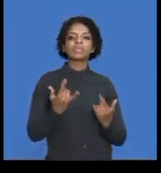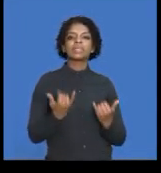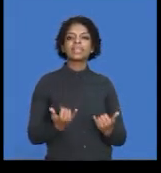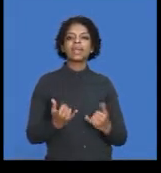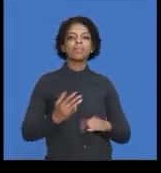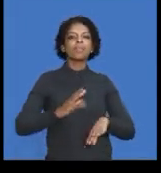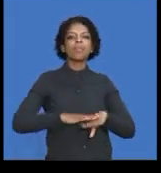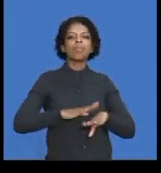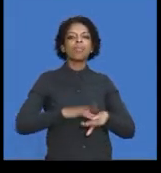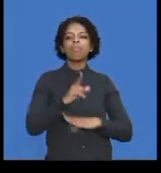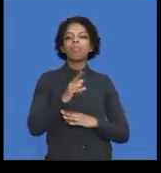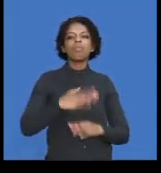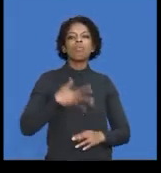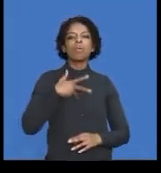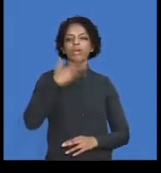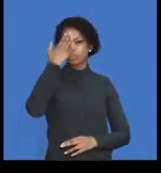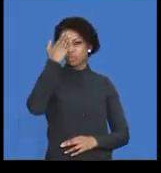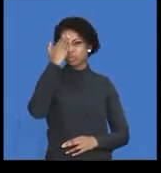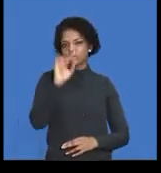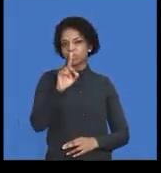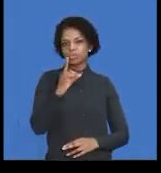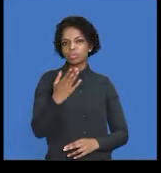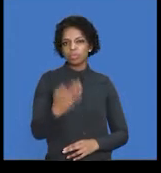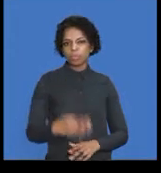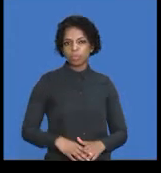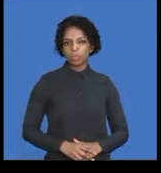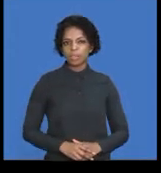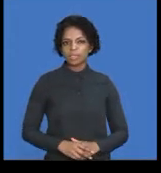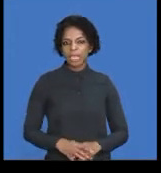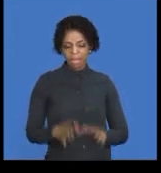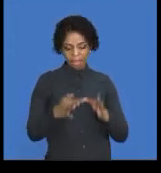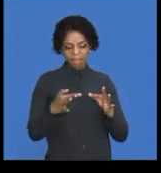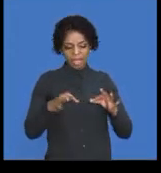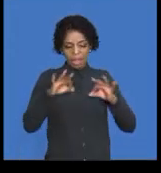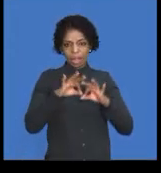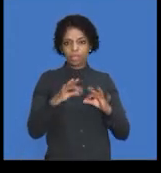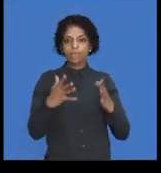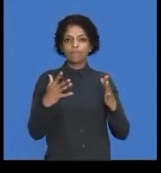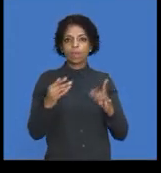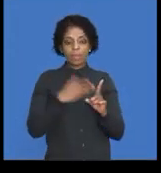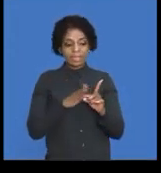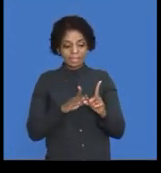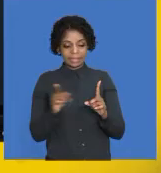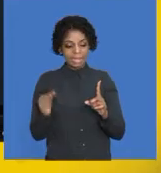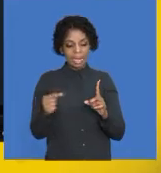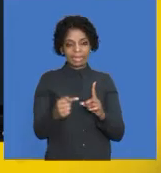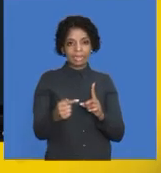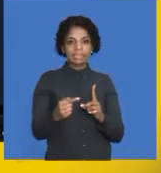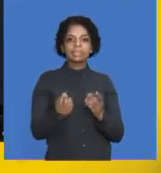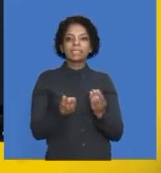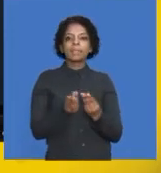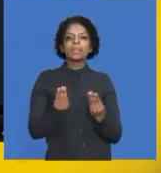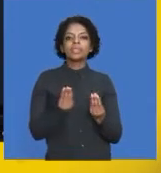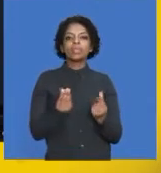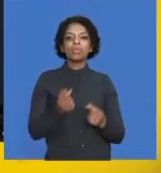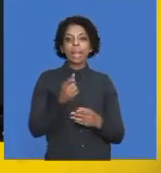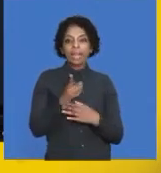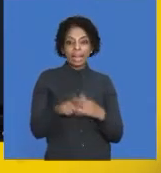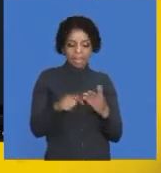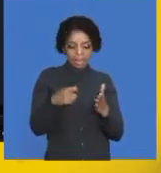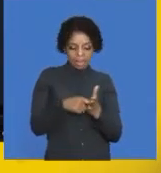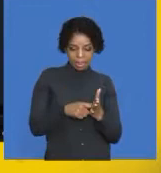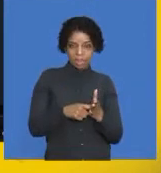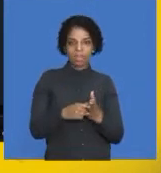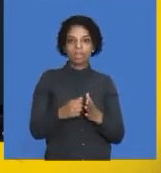Now, what else do we want to know? What is the value of the indirect materials that were purchased